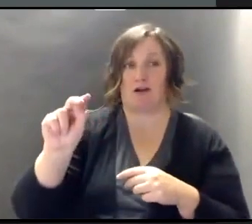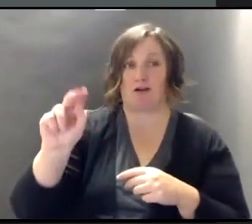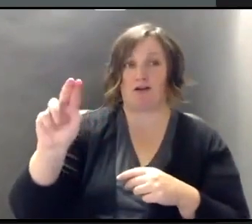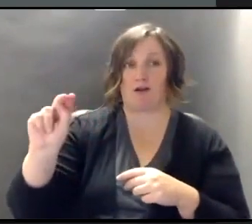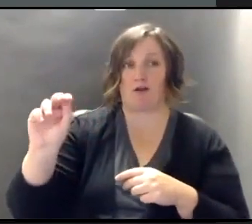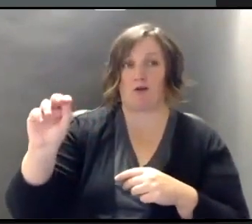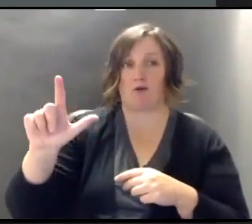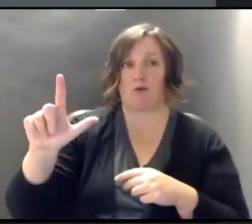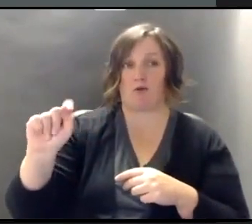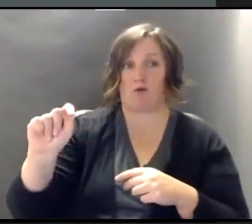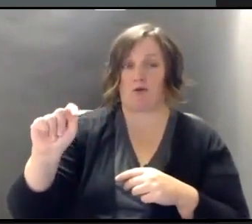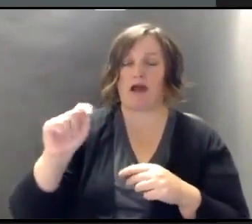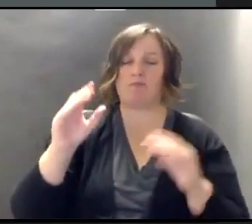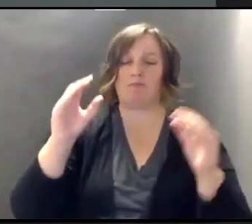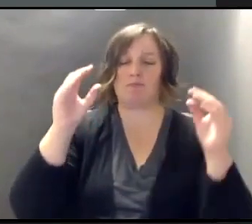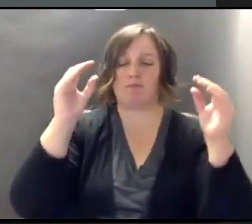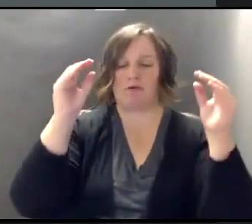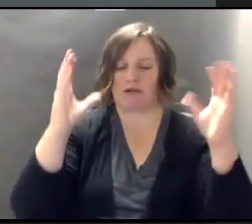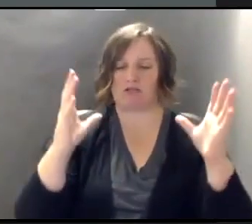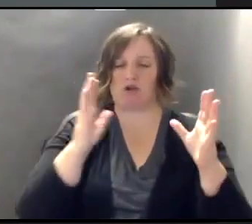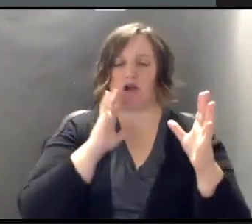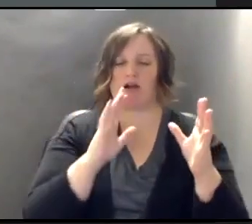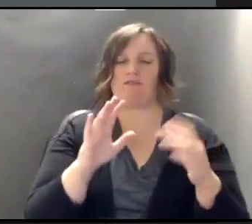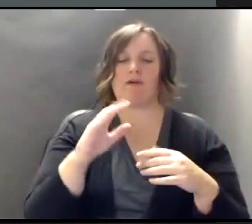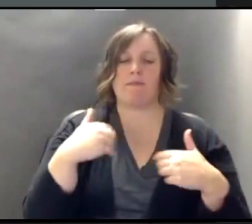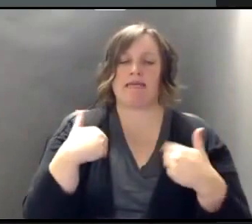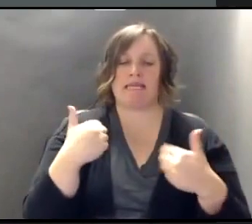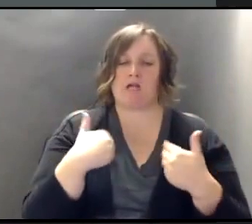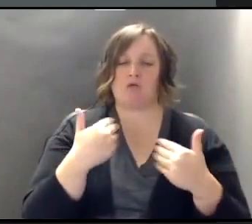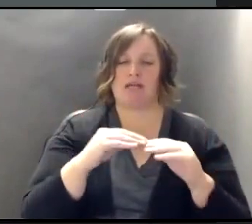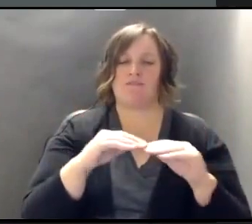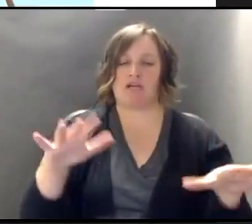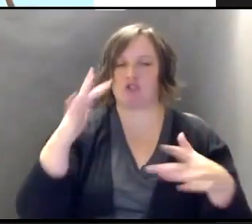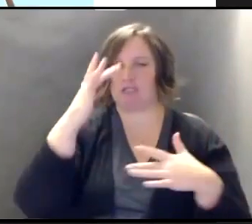Professor of Pediatric Infectious Diseases. Next slide.